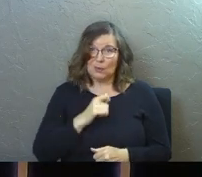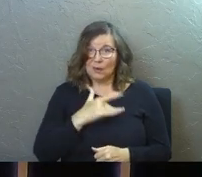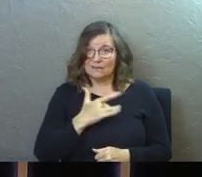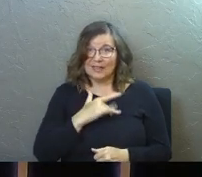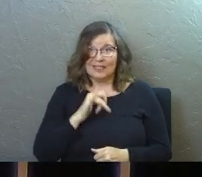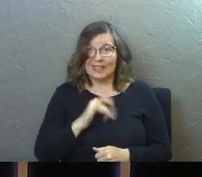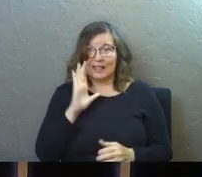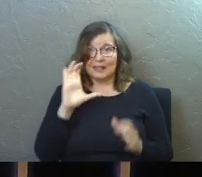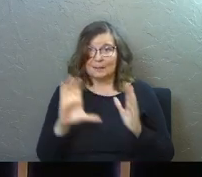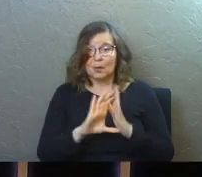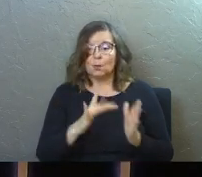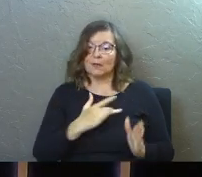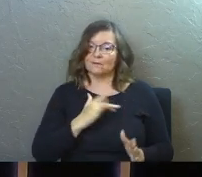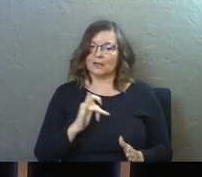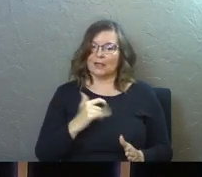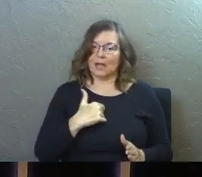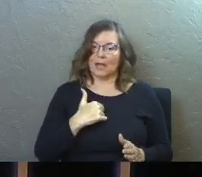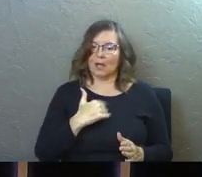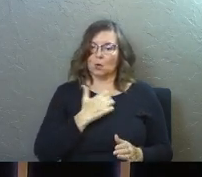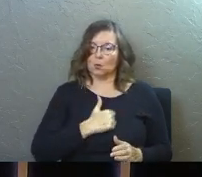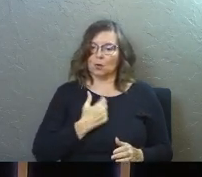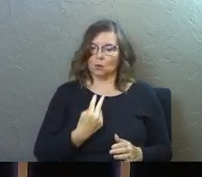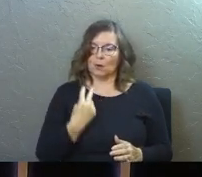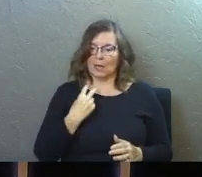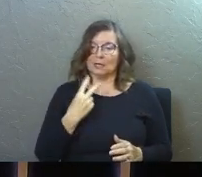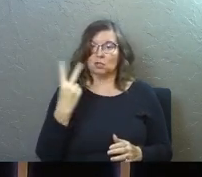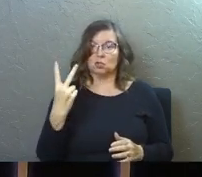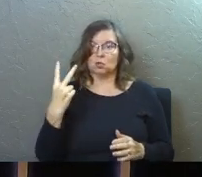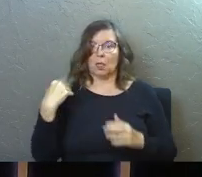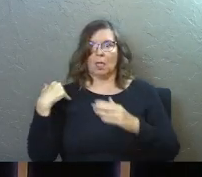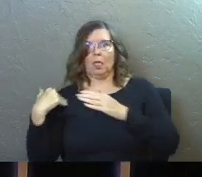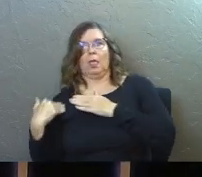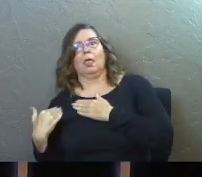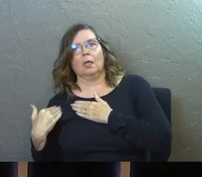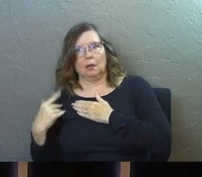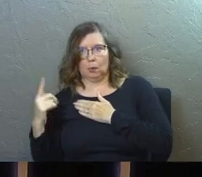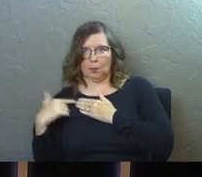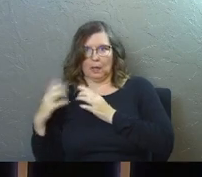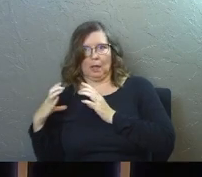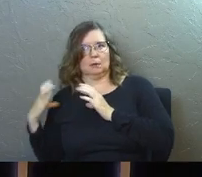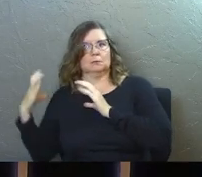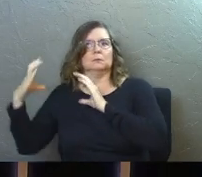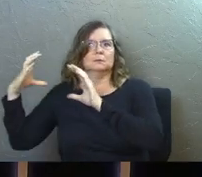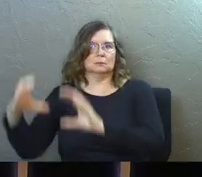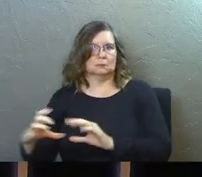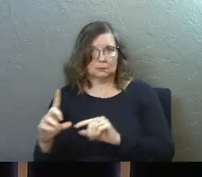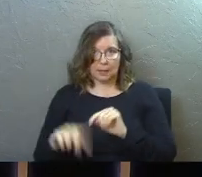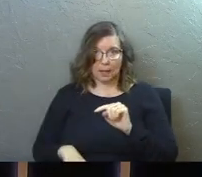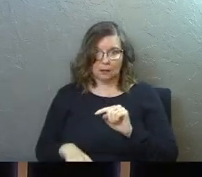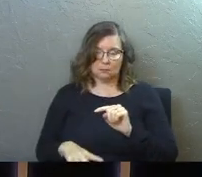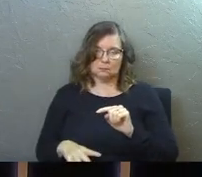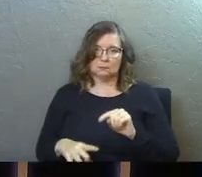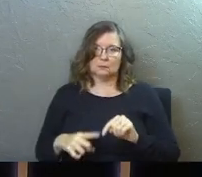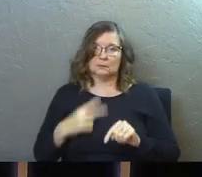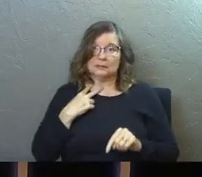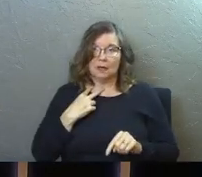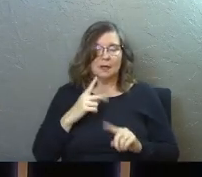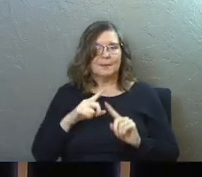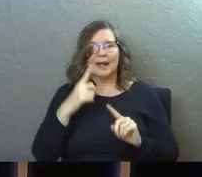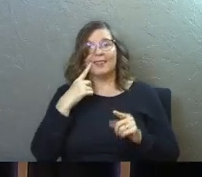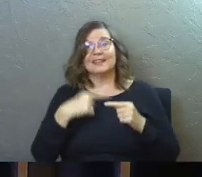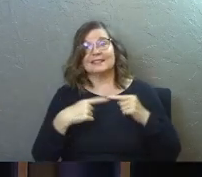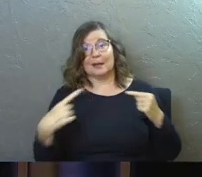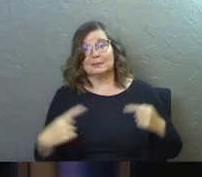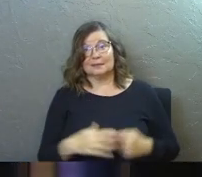don't feel like that's the picture. We feel like regret is a two ton weight on our shoulders and we can't get it off. But I think it's the